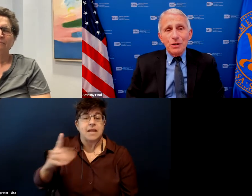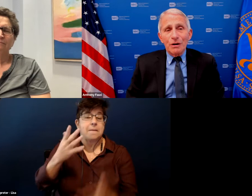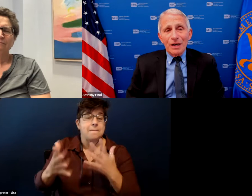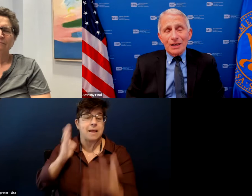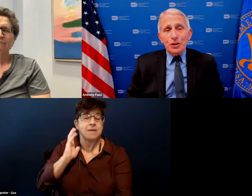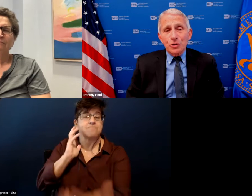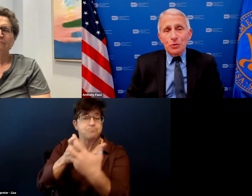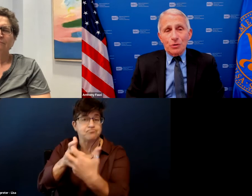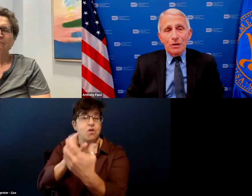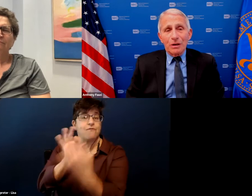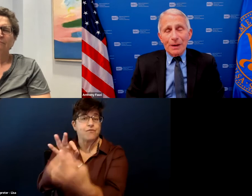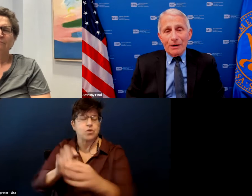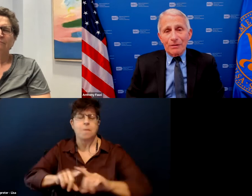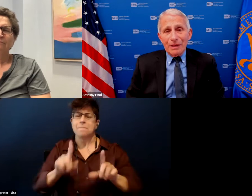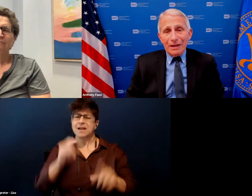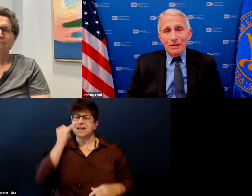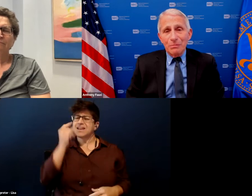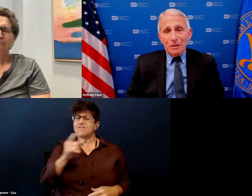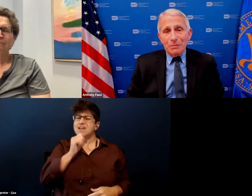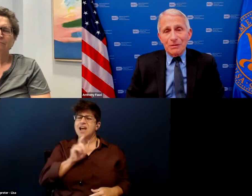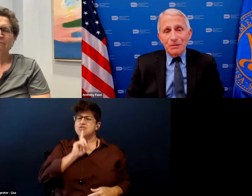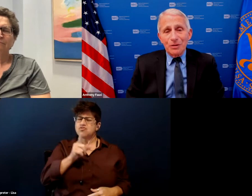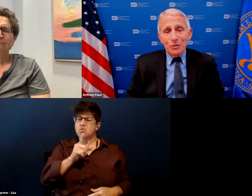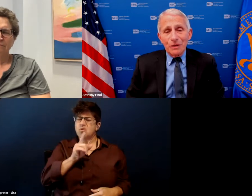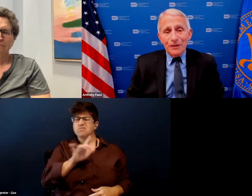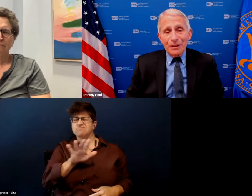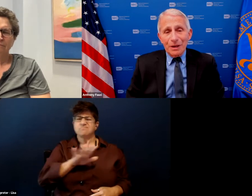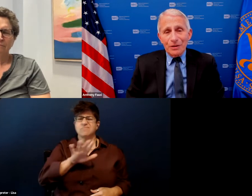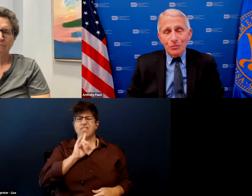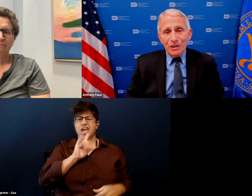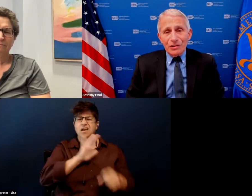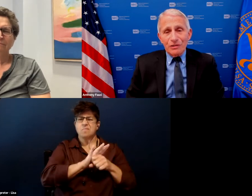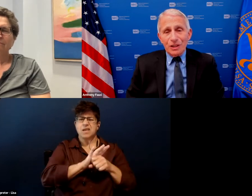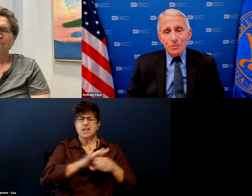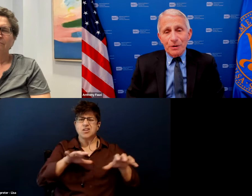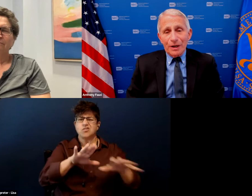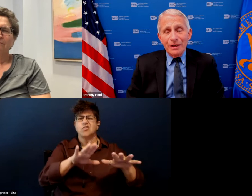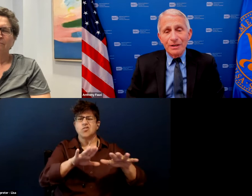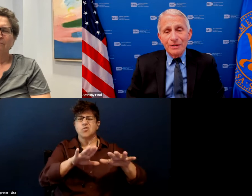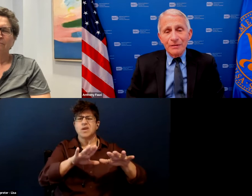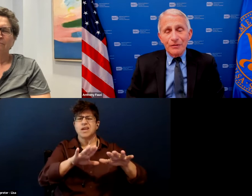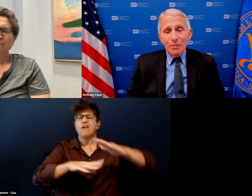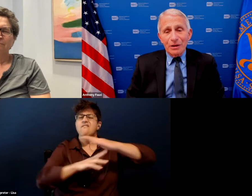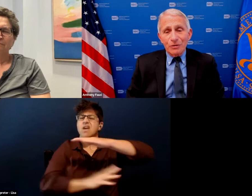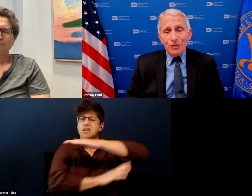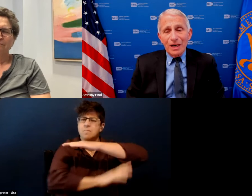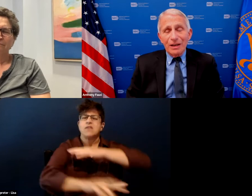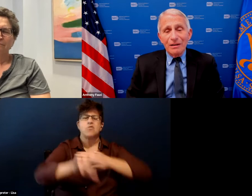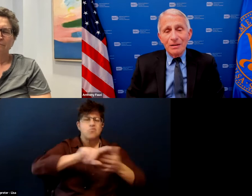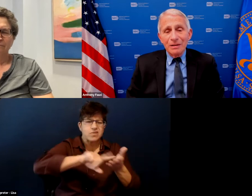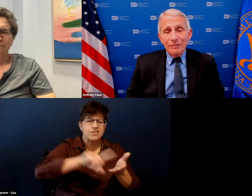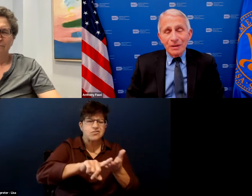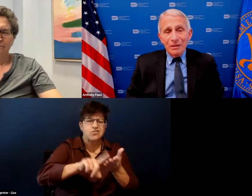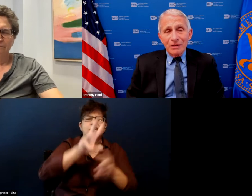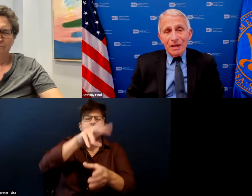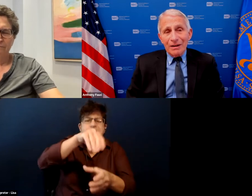you are not sure about that commitment to doing fundamental research as part of your medical training